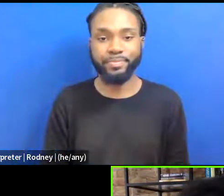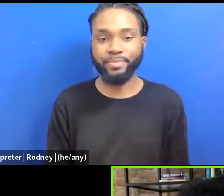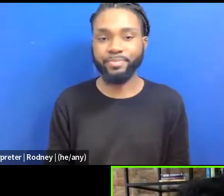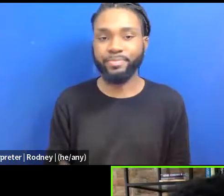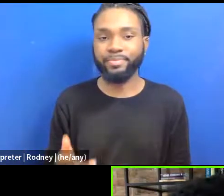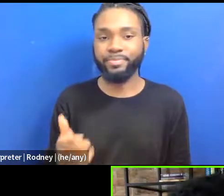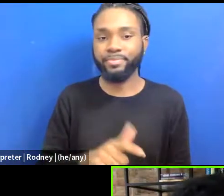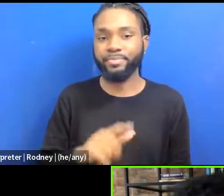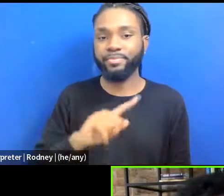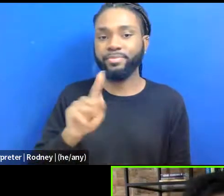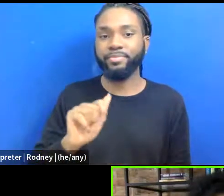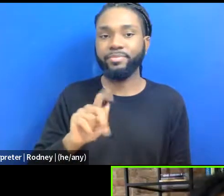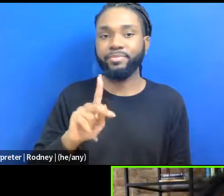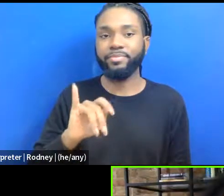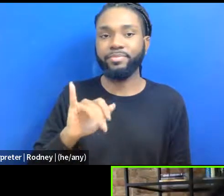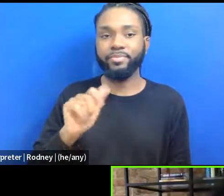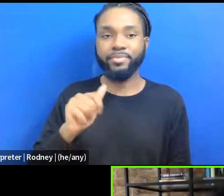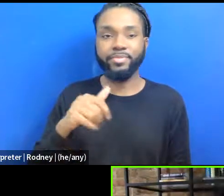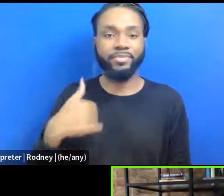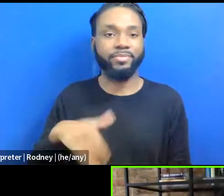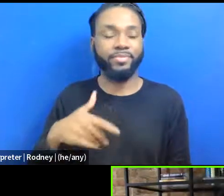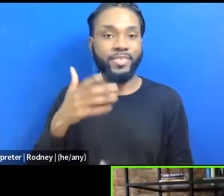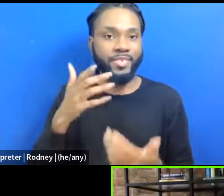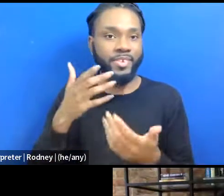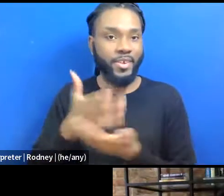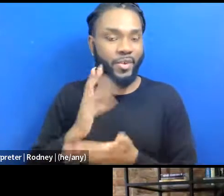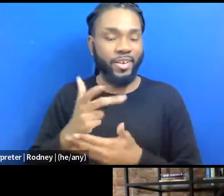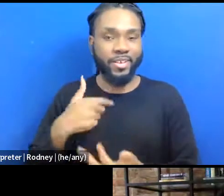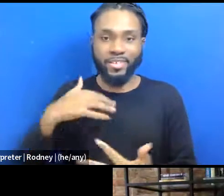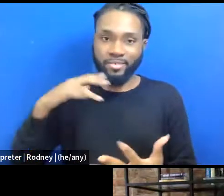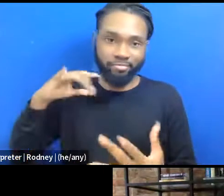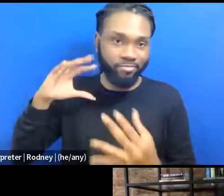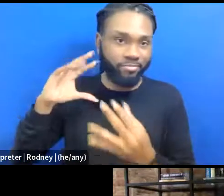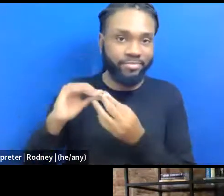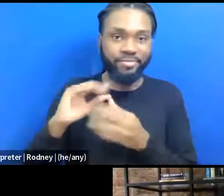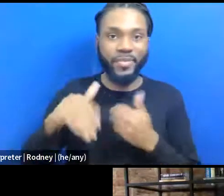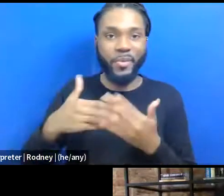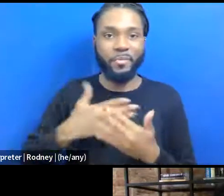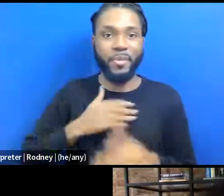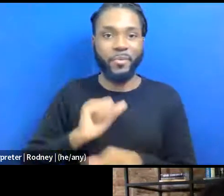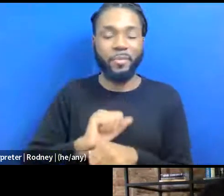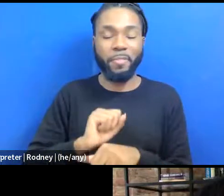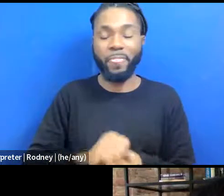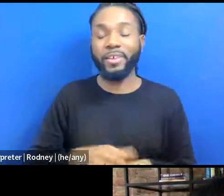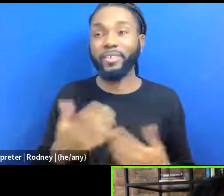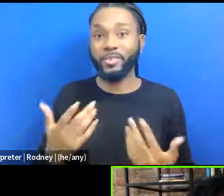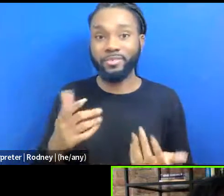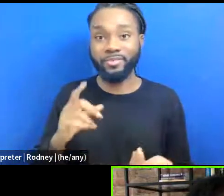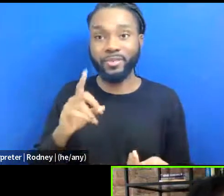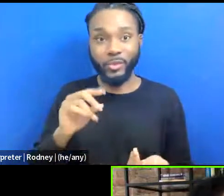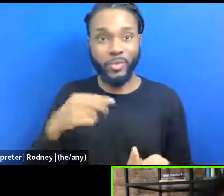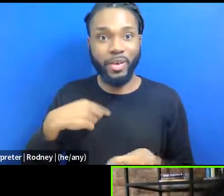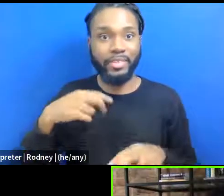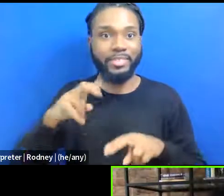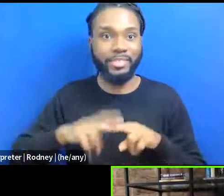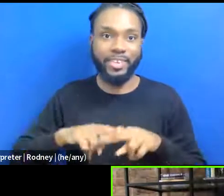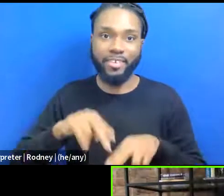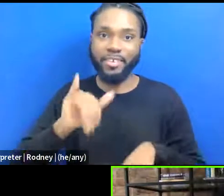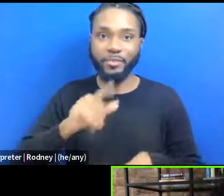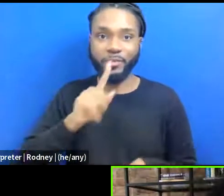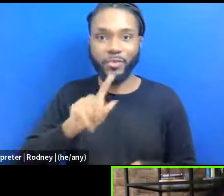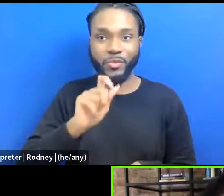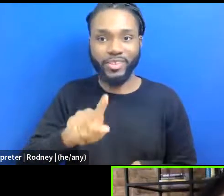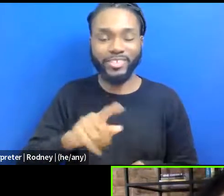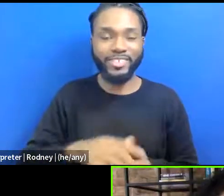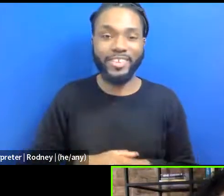Yeah. All right. All of my work. Do I ever sit down is the question. So